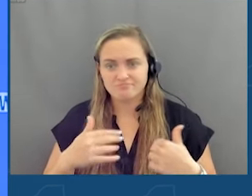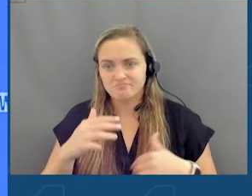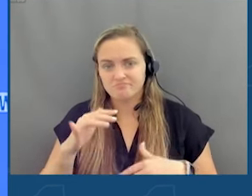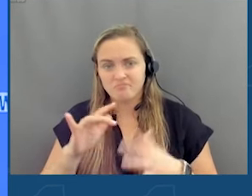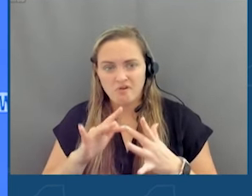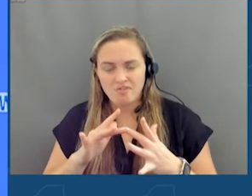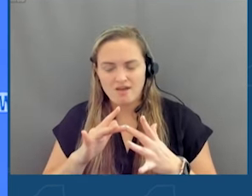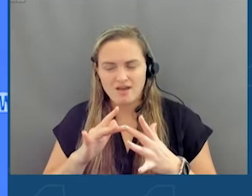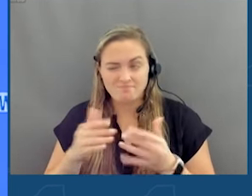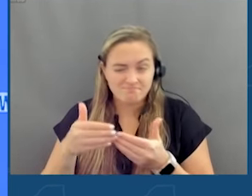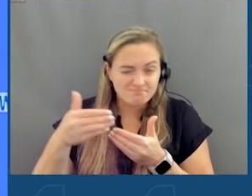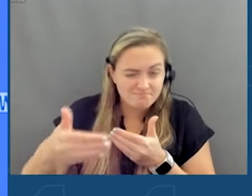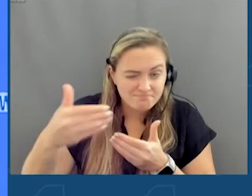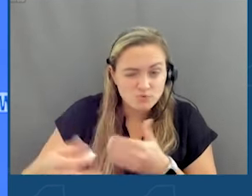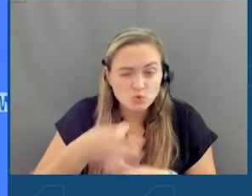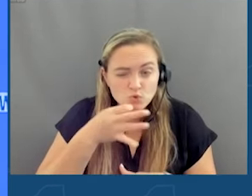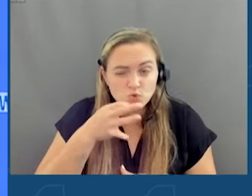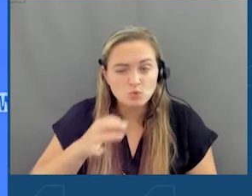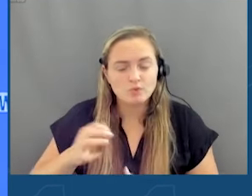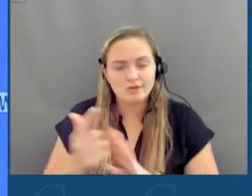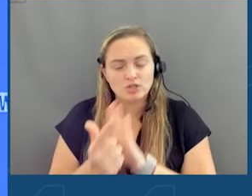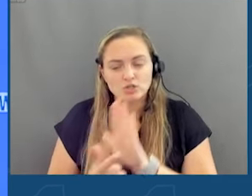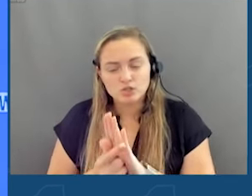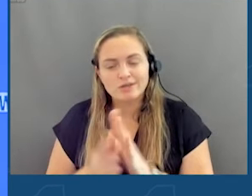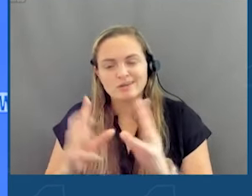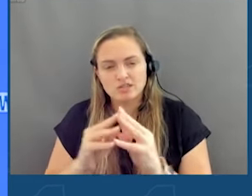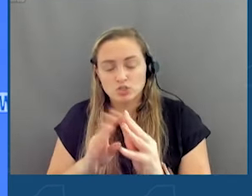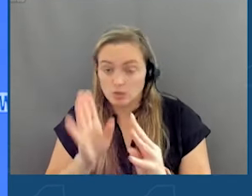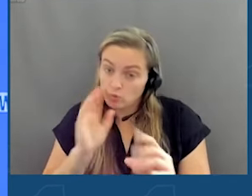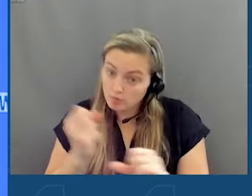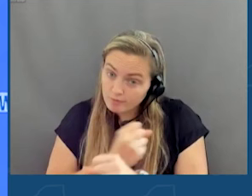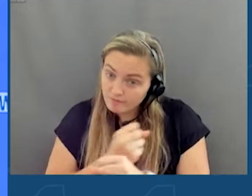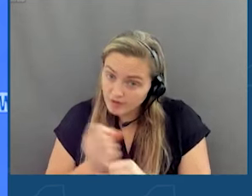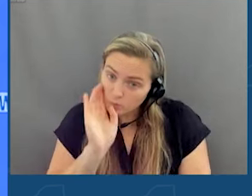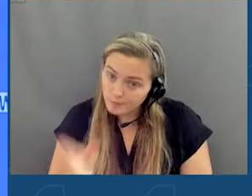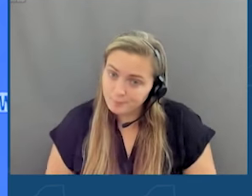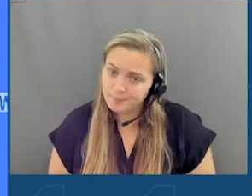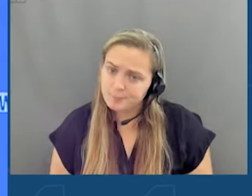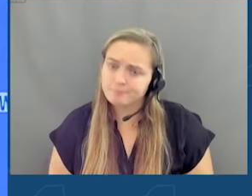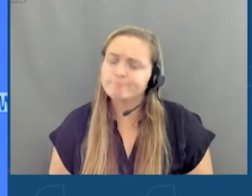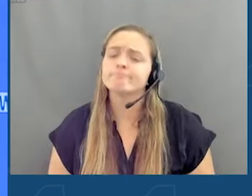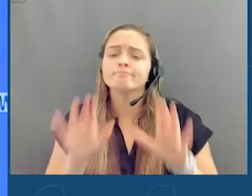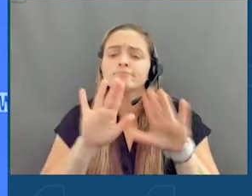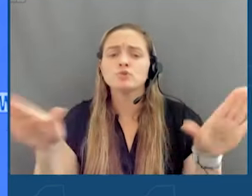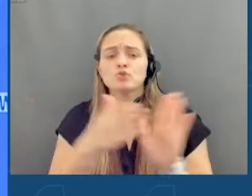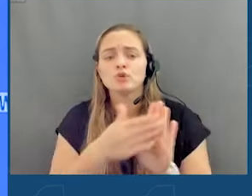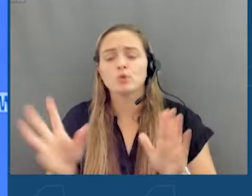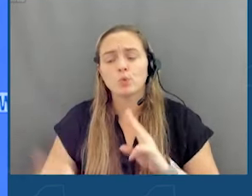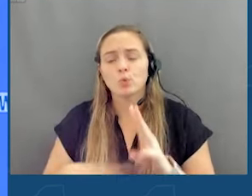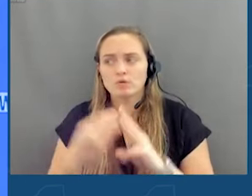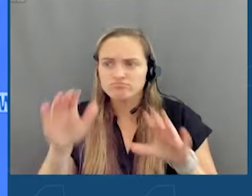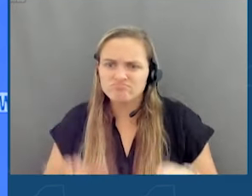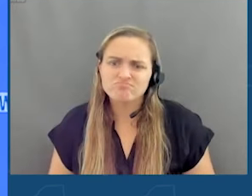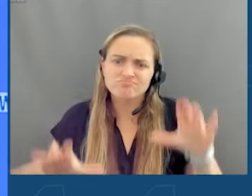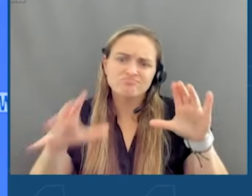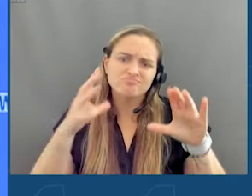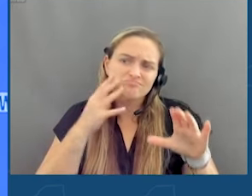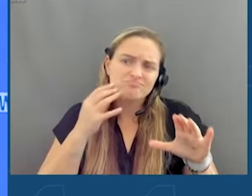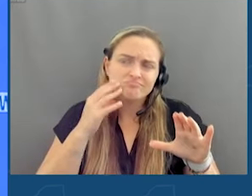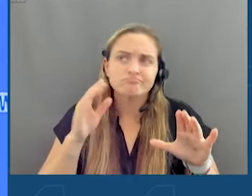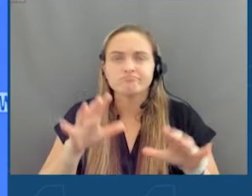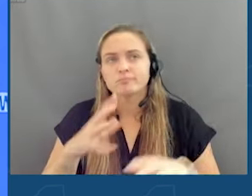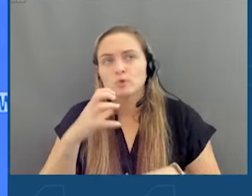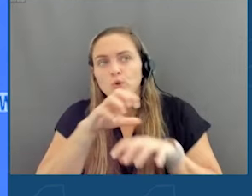And it is going to be a fight. Children across the world are growing up accustomed to spending significant